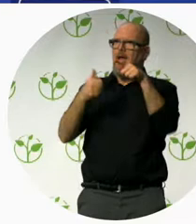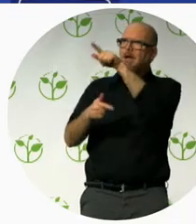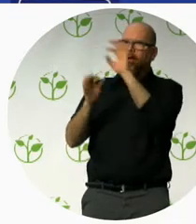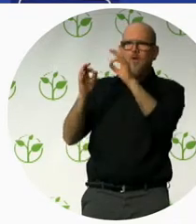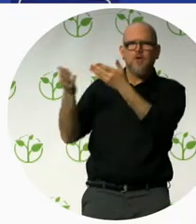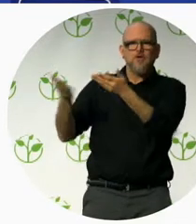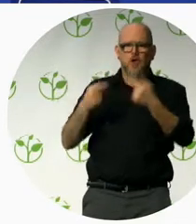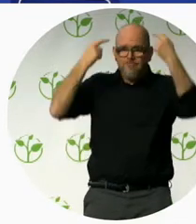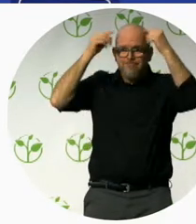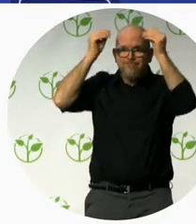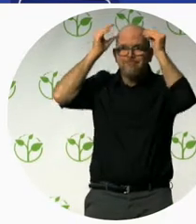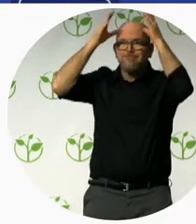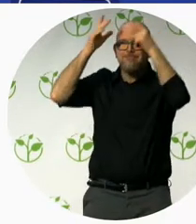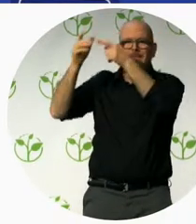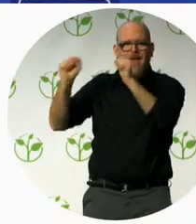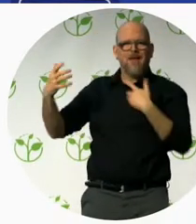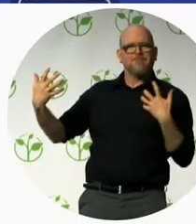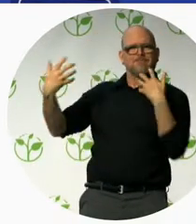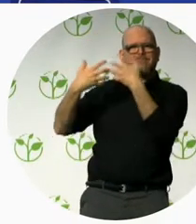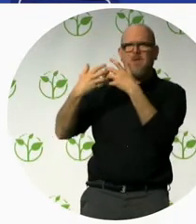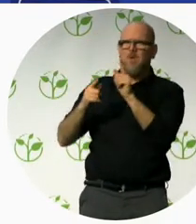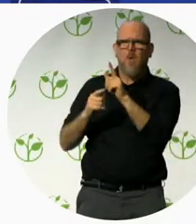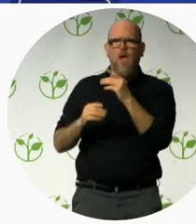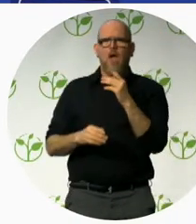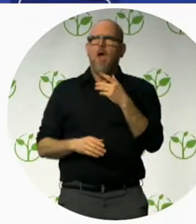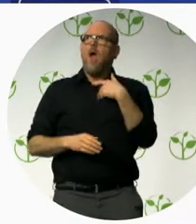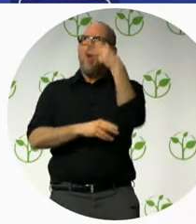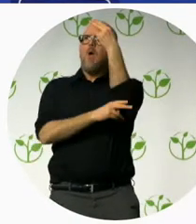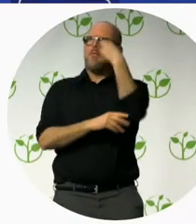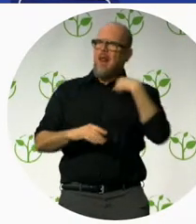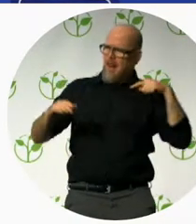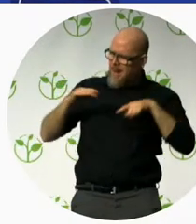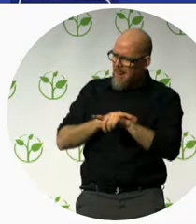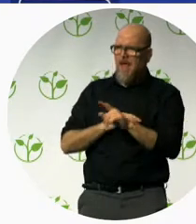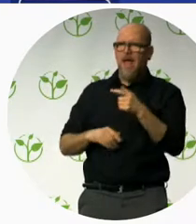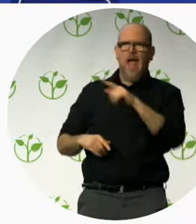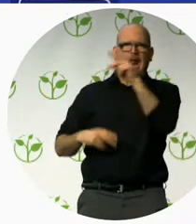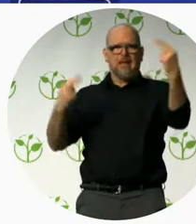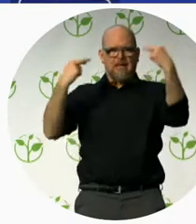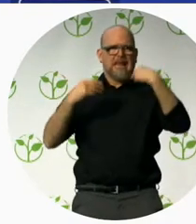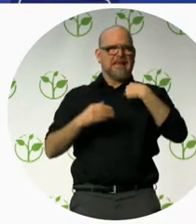and our guests maybe have some sort of disability. So that is how we are working with these questions.